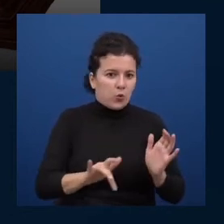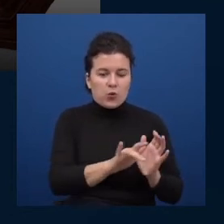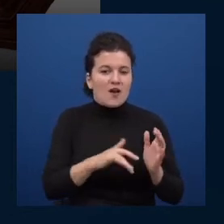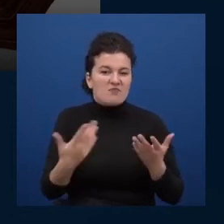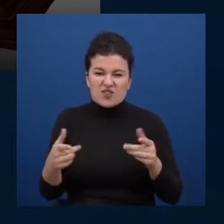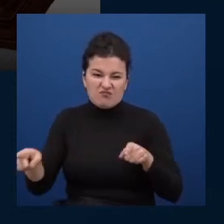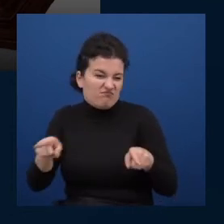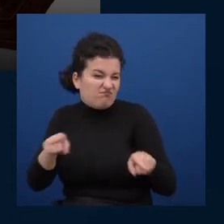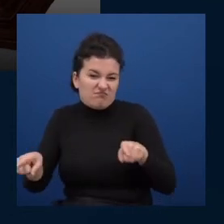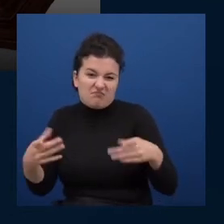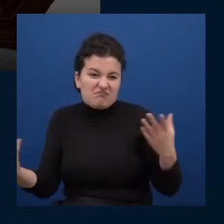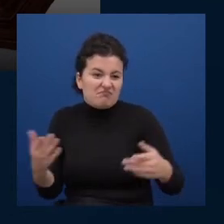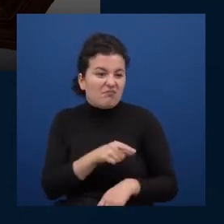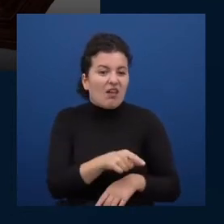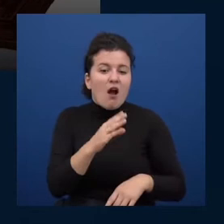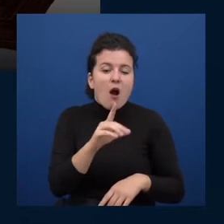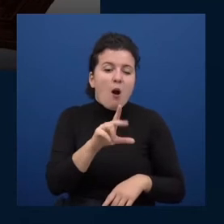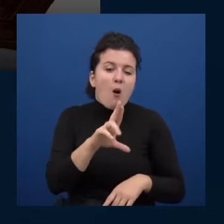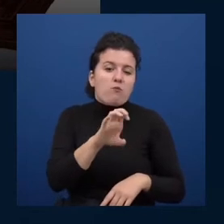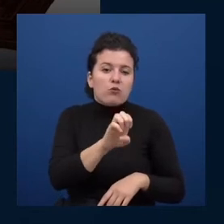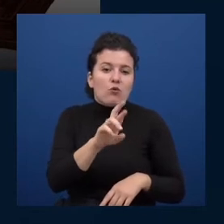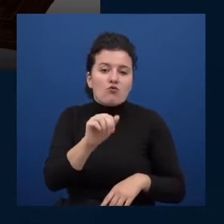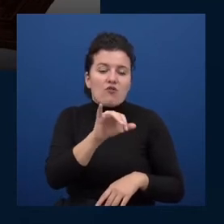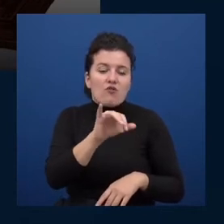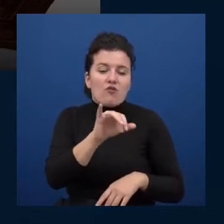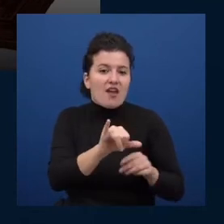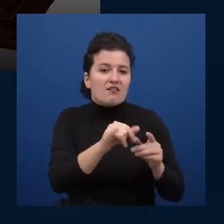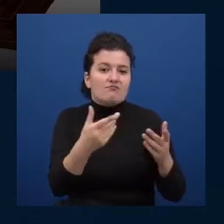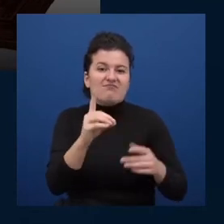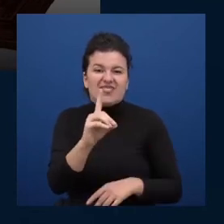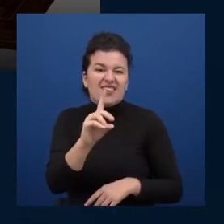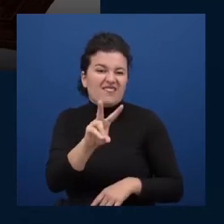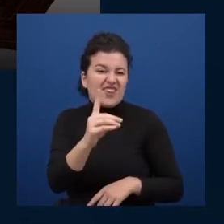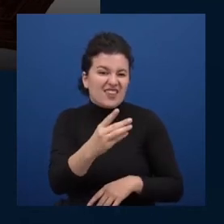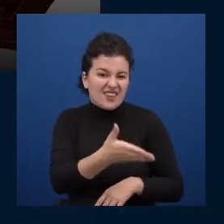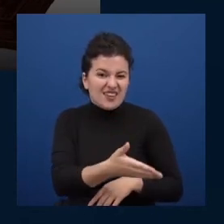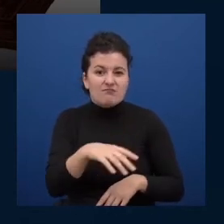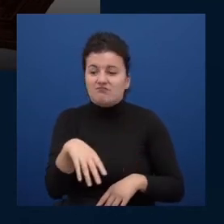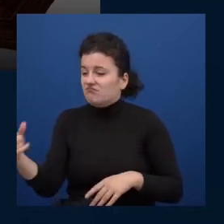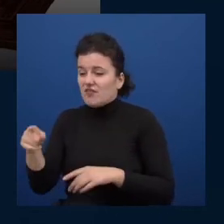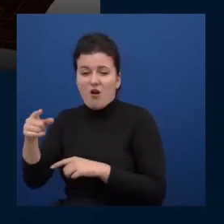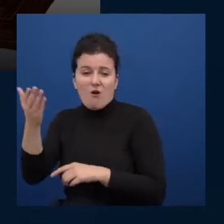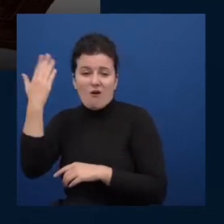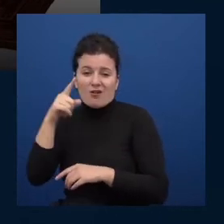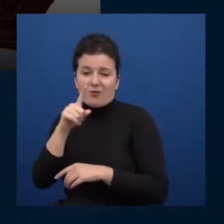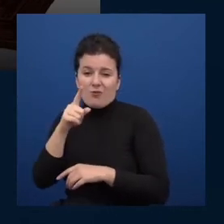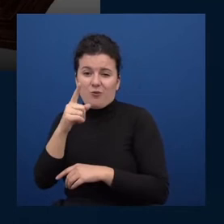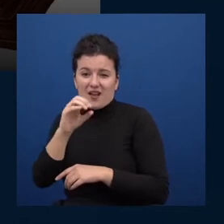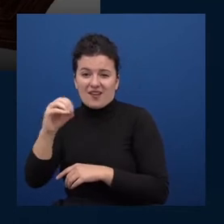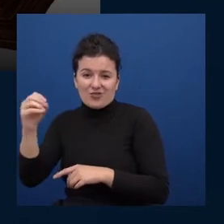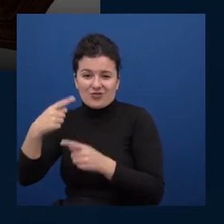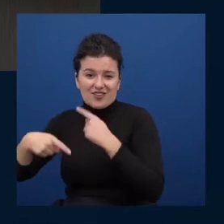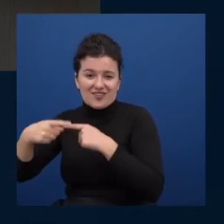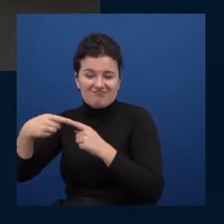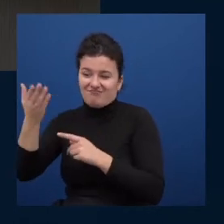150 year old record player there are no new ideas it's the it's the invention of the wheel isn't it right